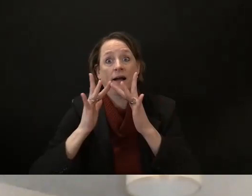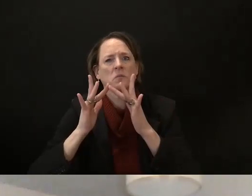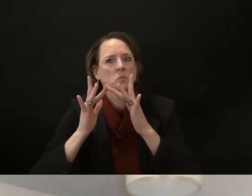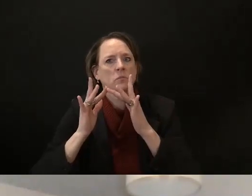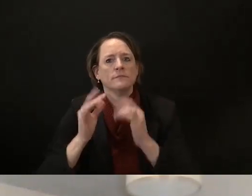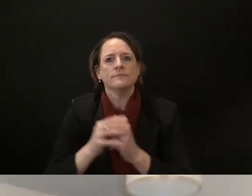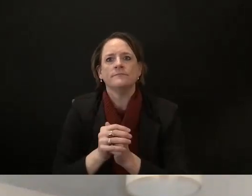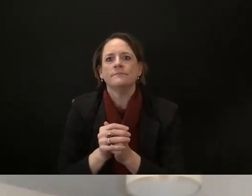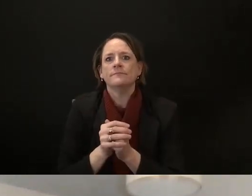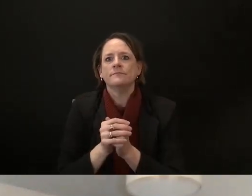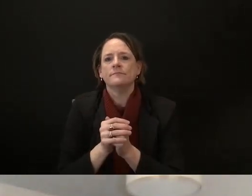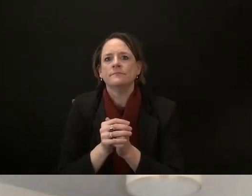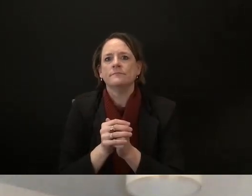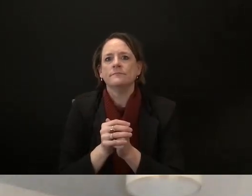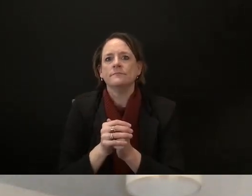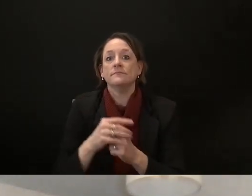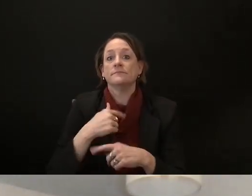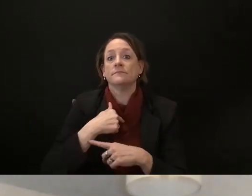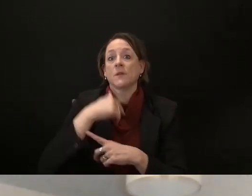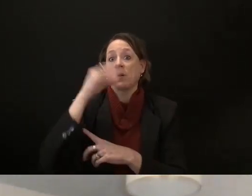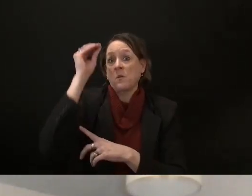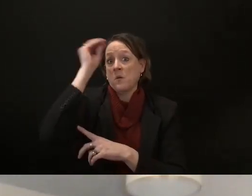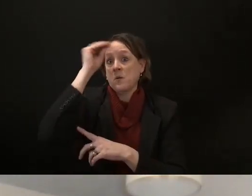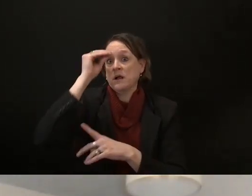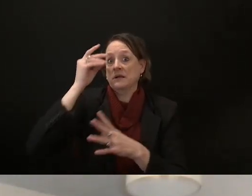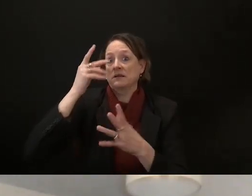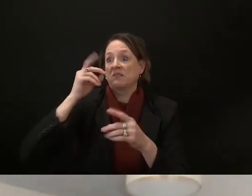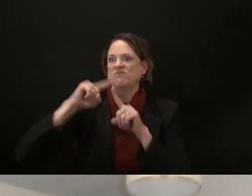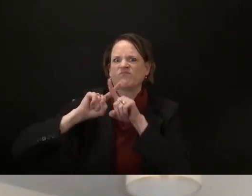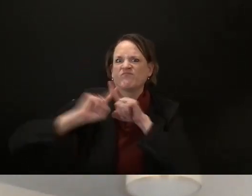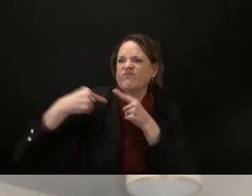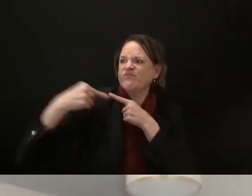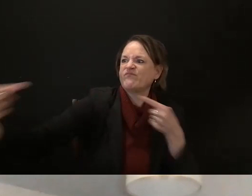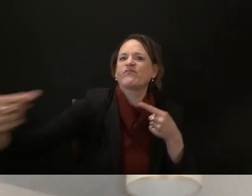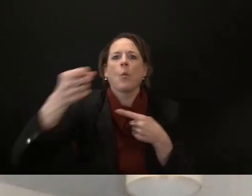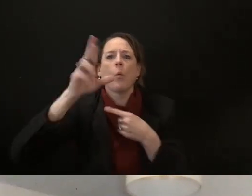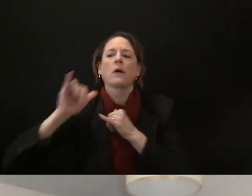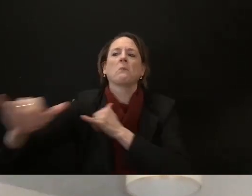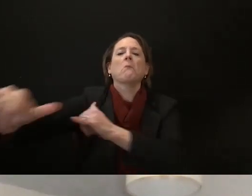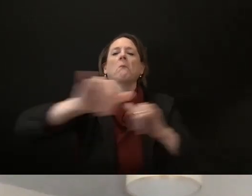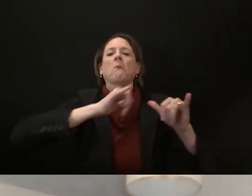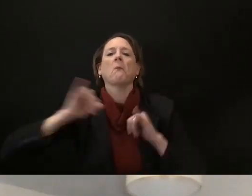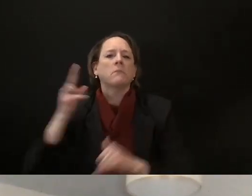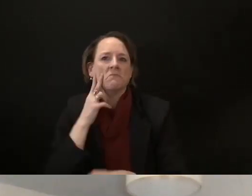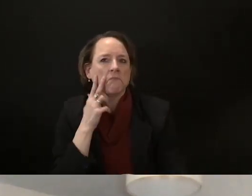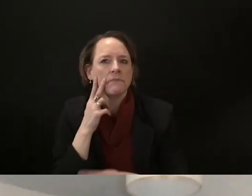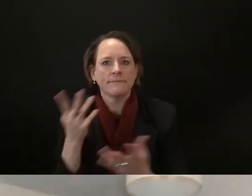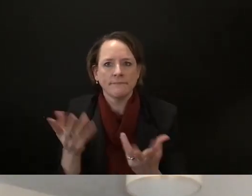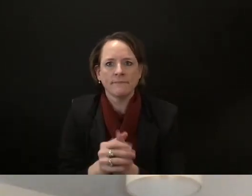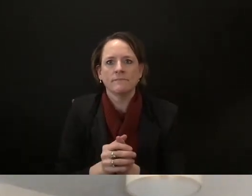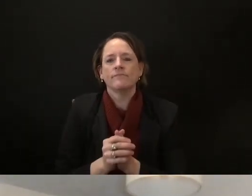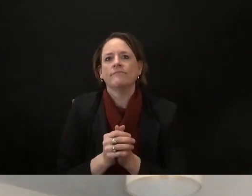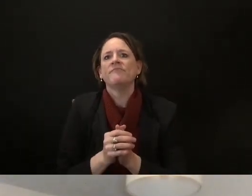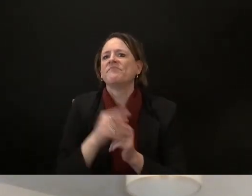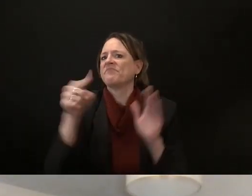so i encourage you to check that out the link is over in the chat um so that is